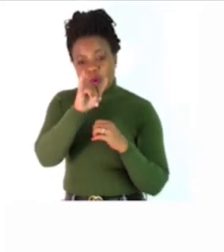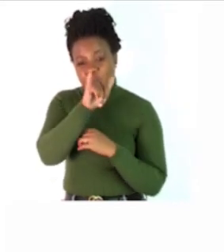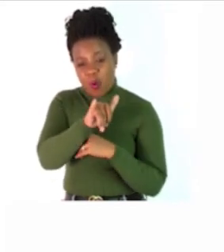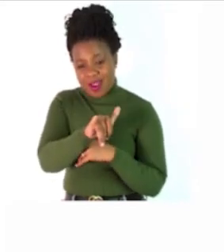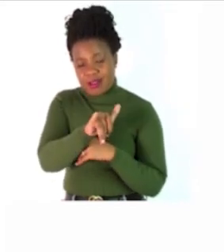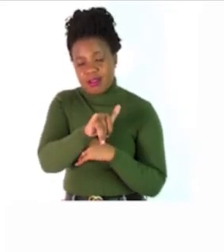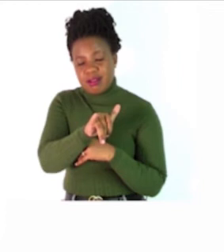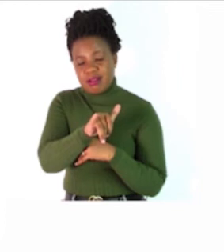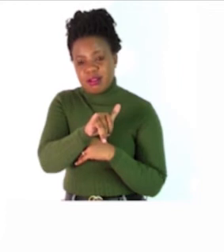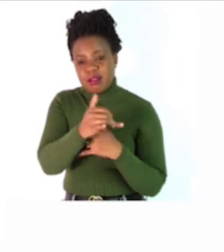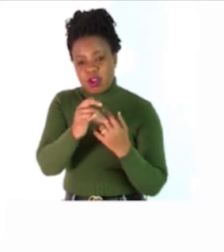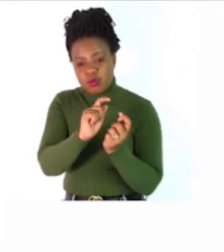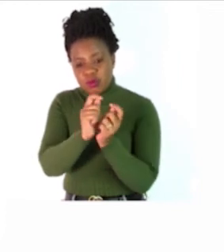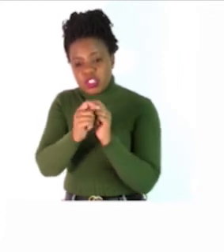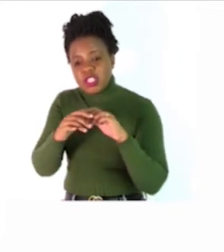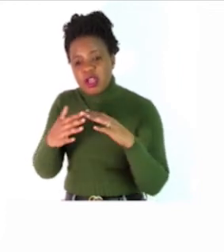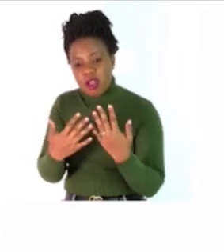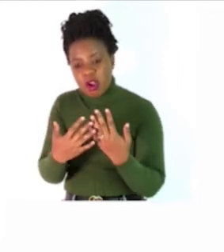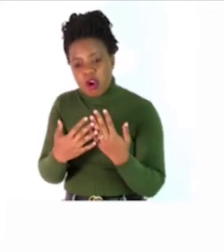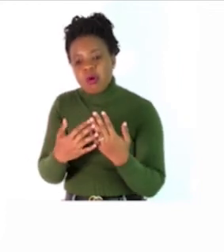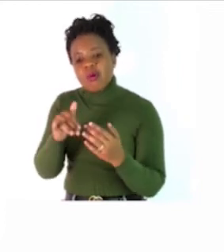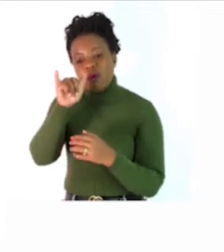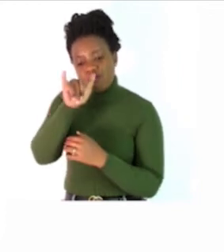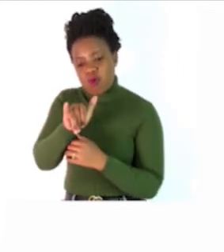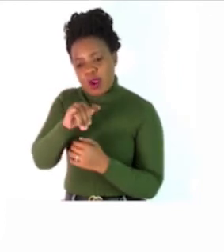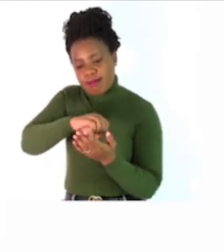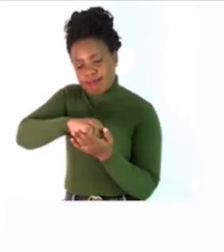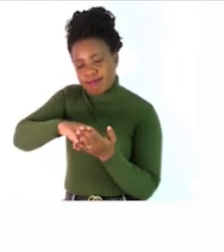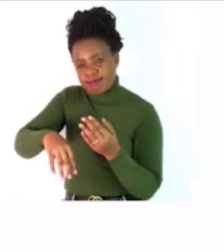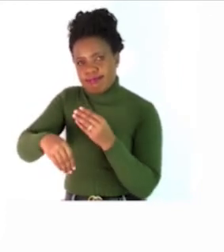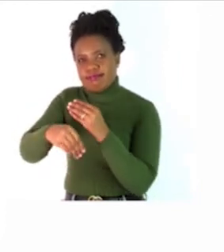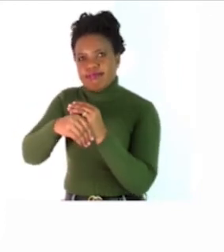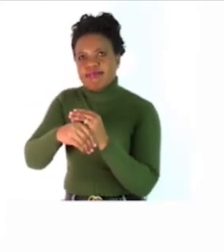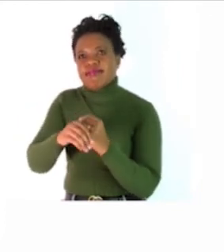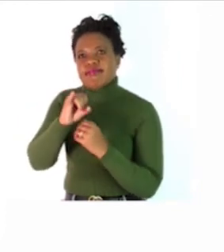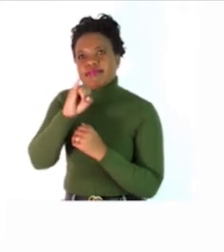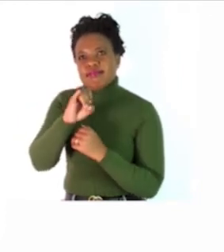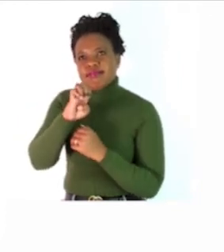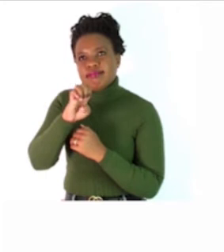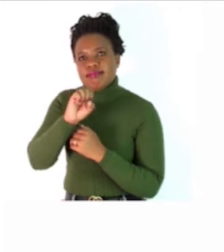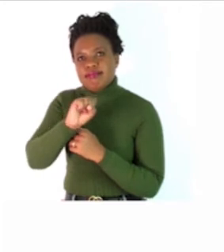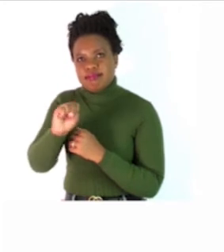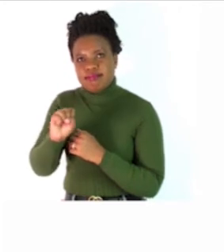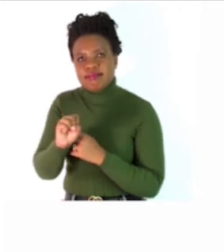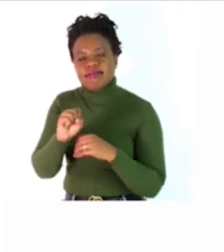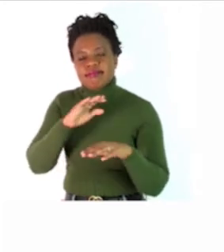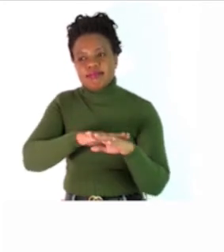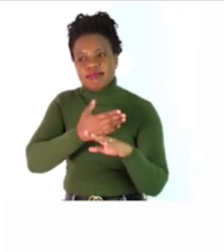e s for example country country is a noun